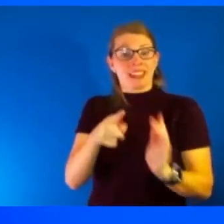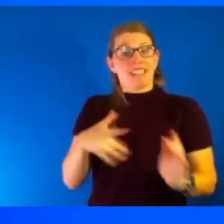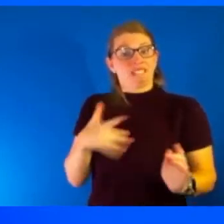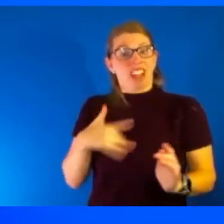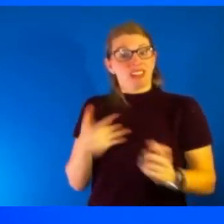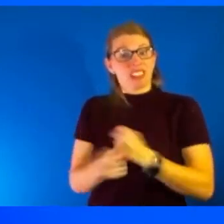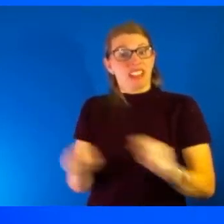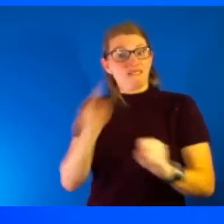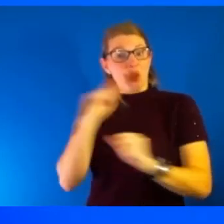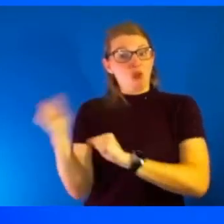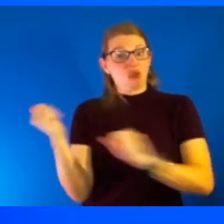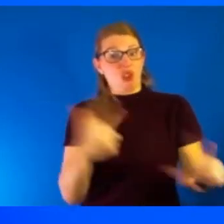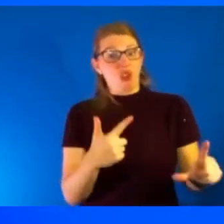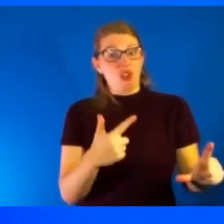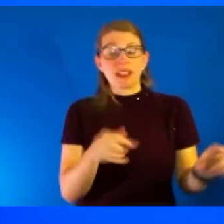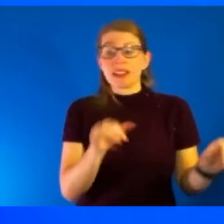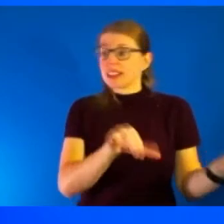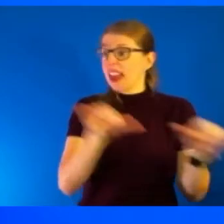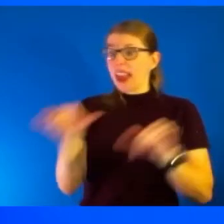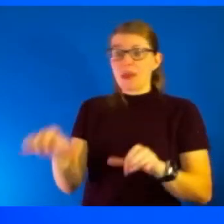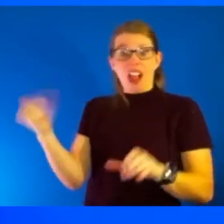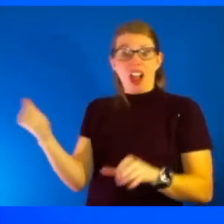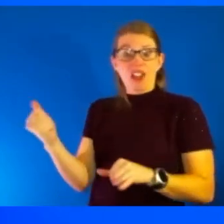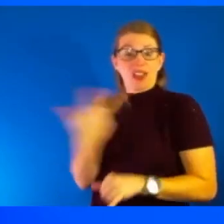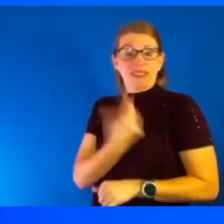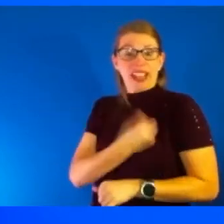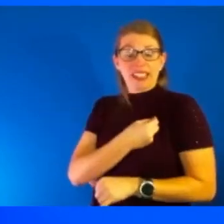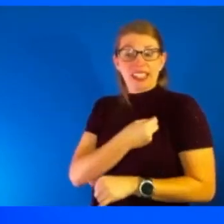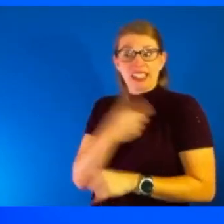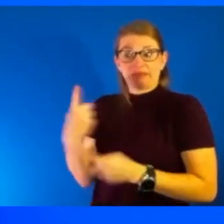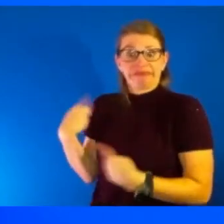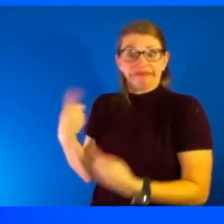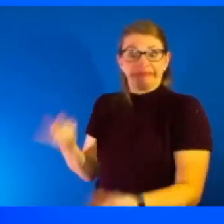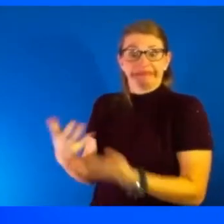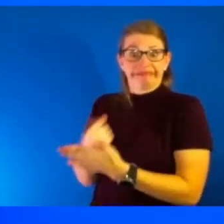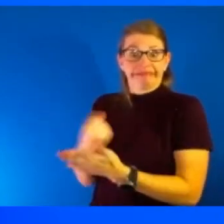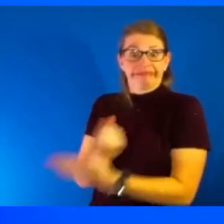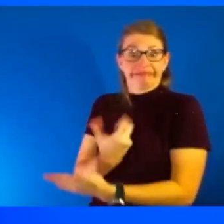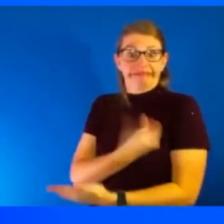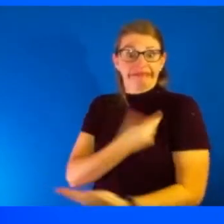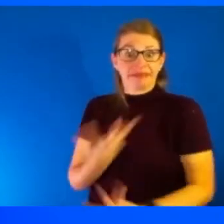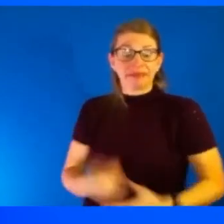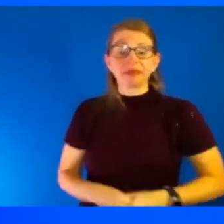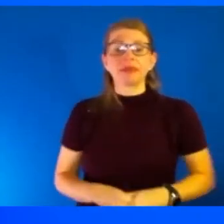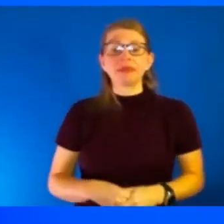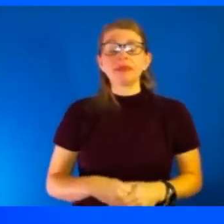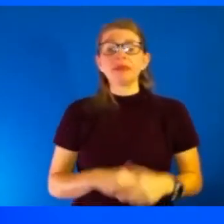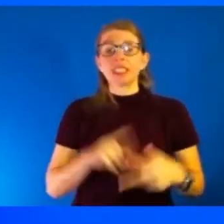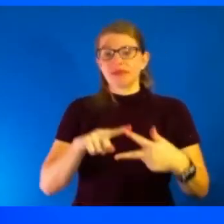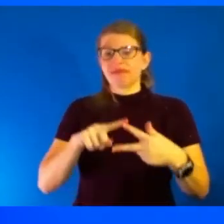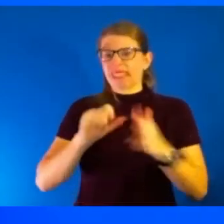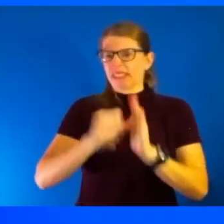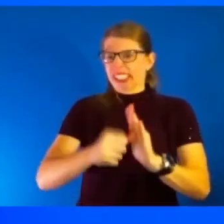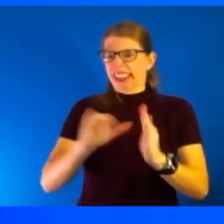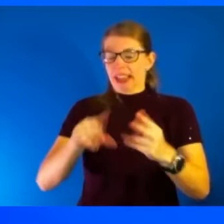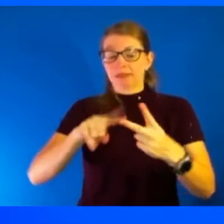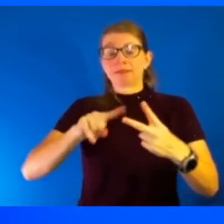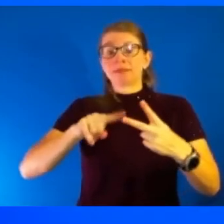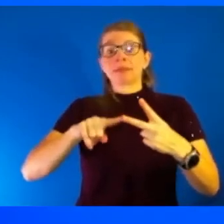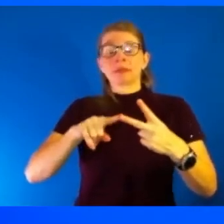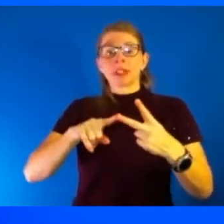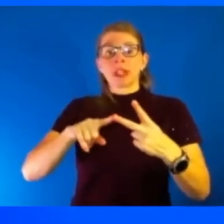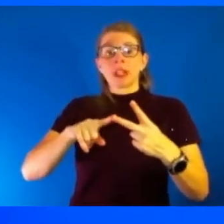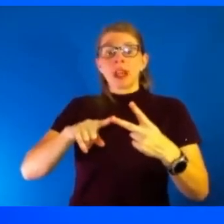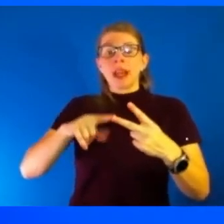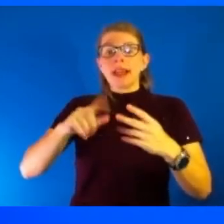everybody, just like every other vaccine you take. So that's one of the things we emphasize. Another thing is when you're scrolling through the